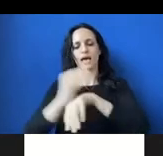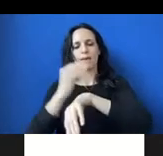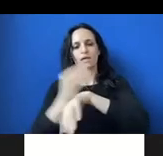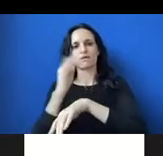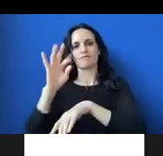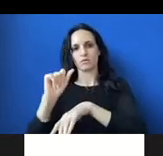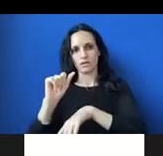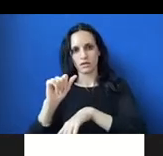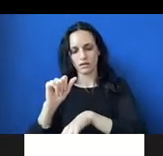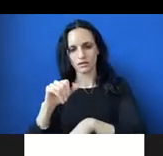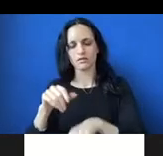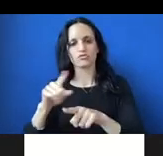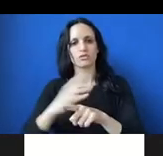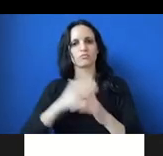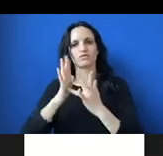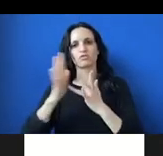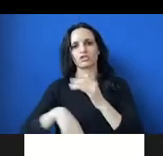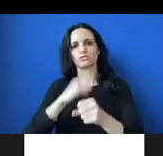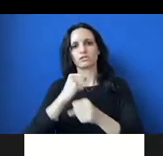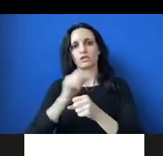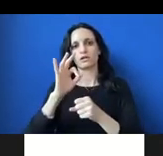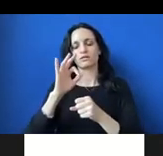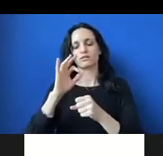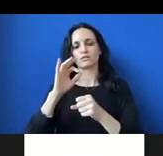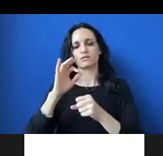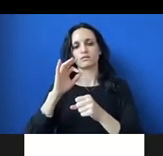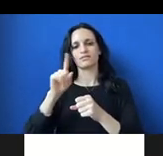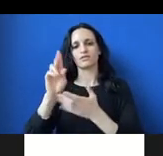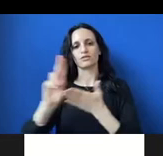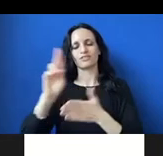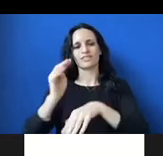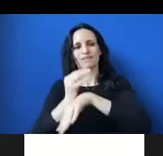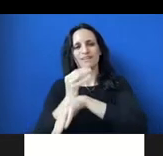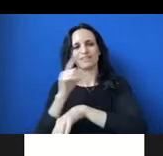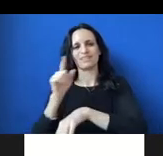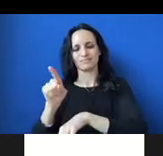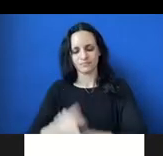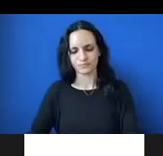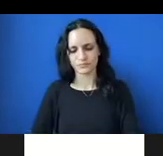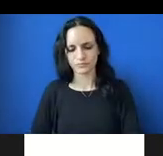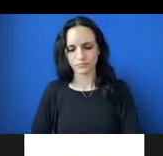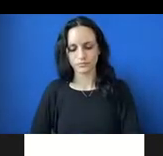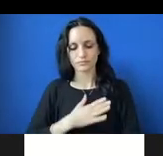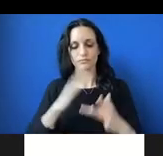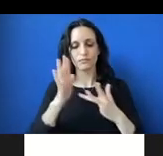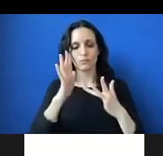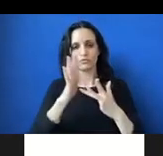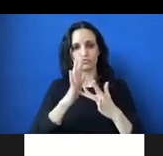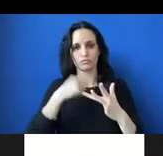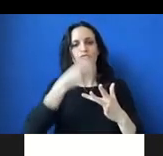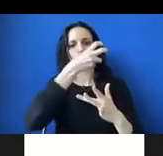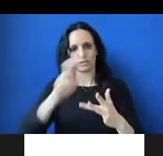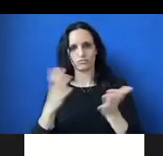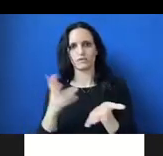history my freshman year of college at the University of Miami. My sophomore year of college, I transferred to Northeastern University